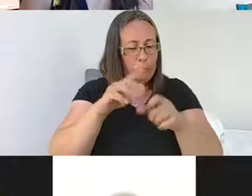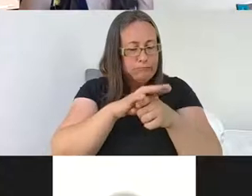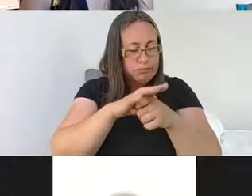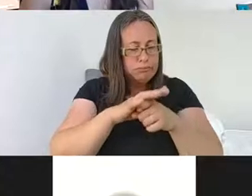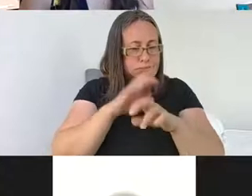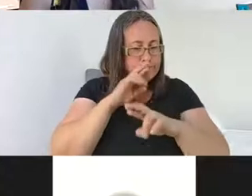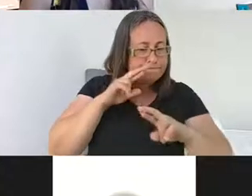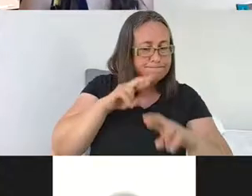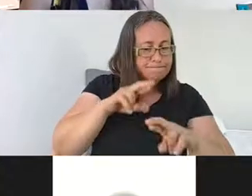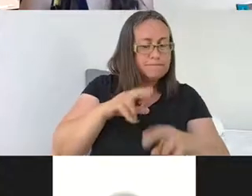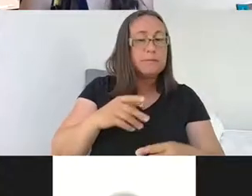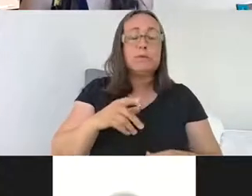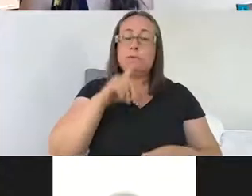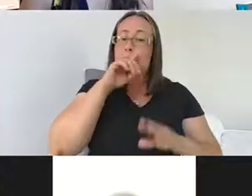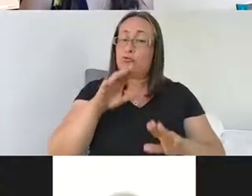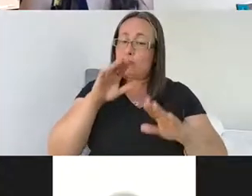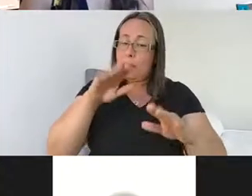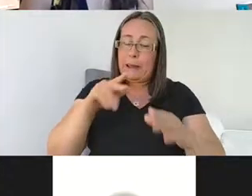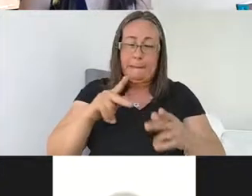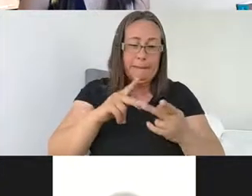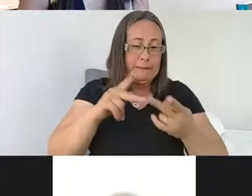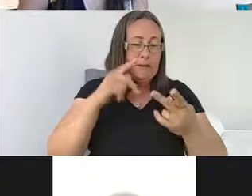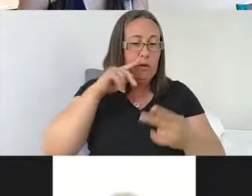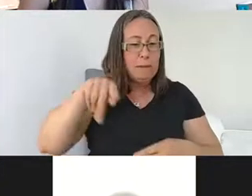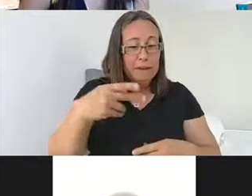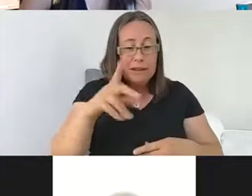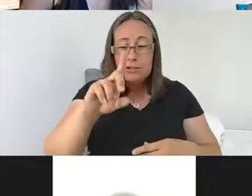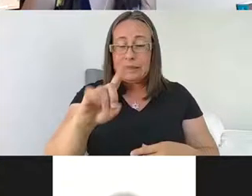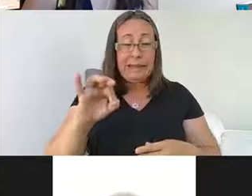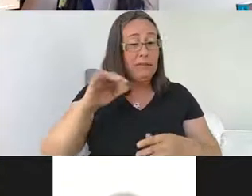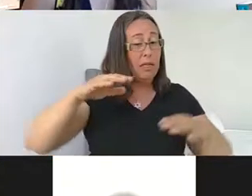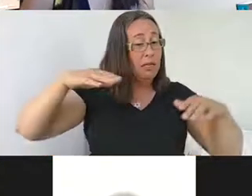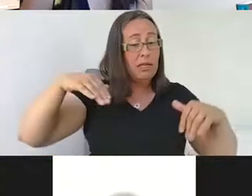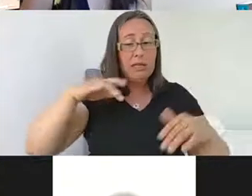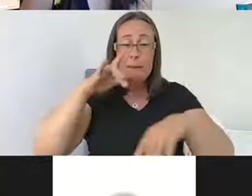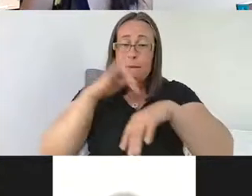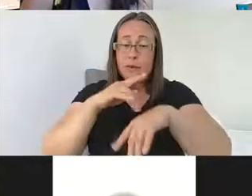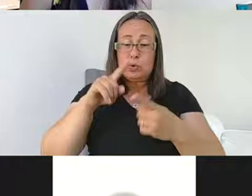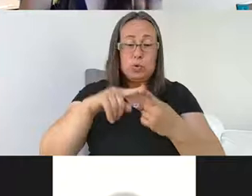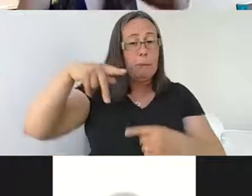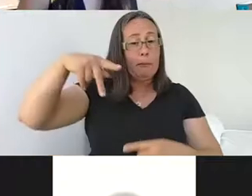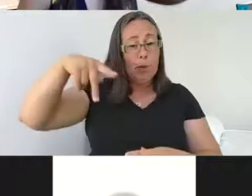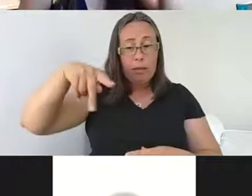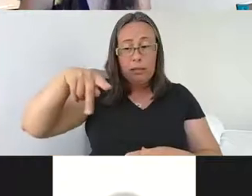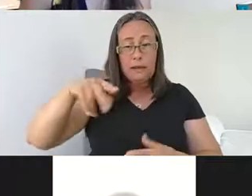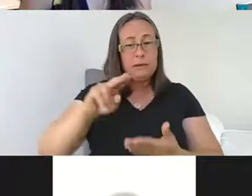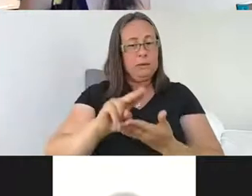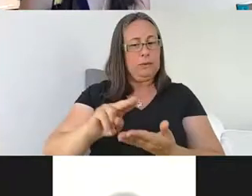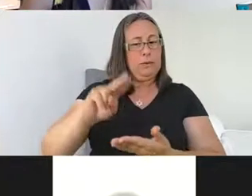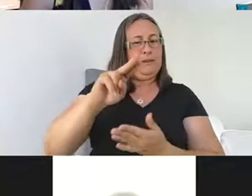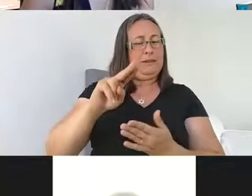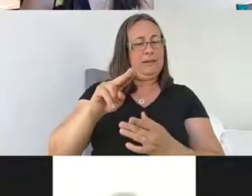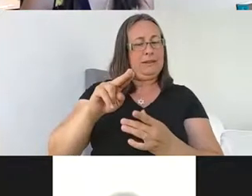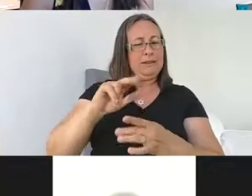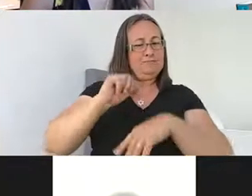It was a great place to do a PhD. For those of you that have never been to Portland, the university kind of lives up on a